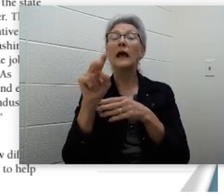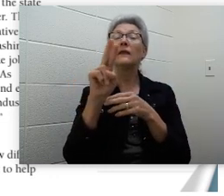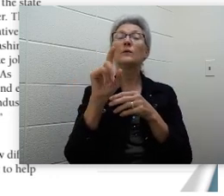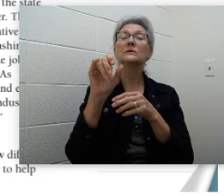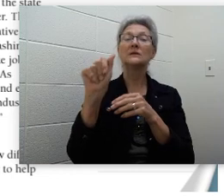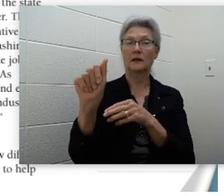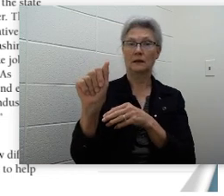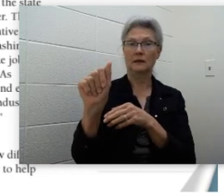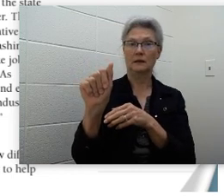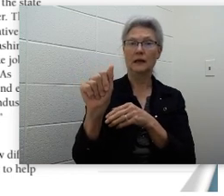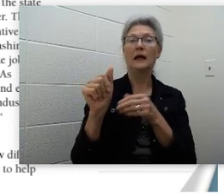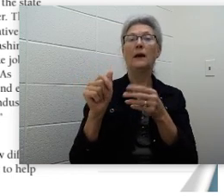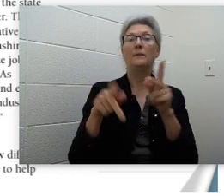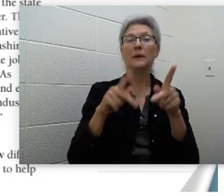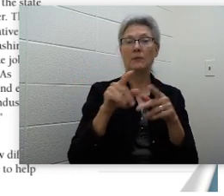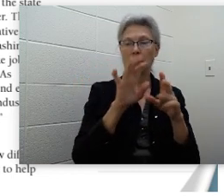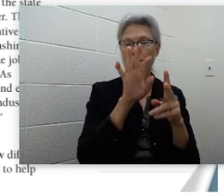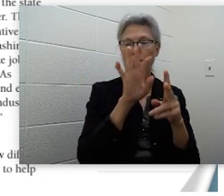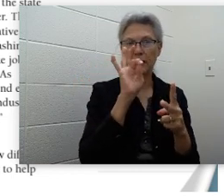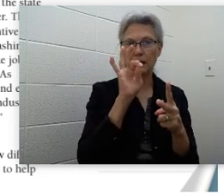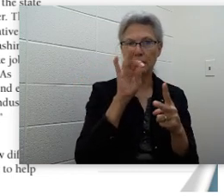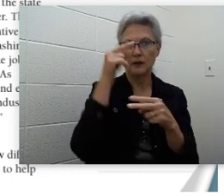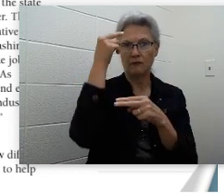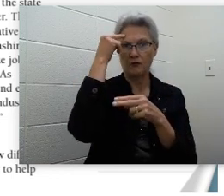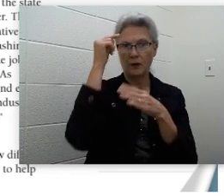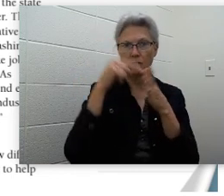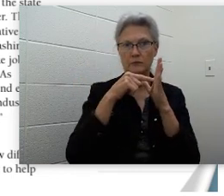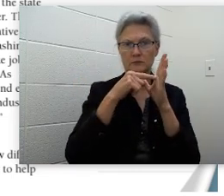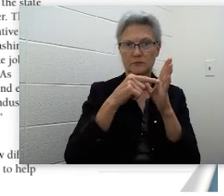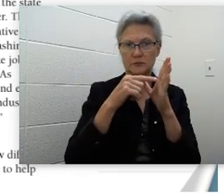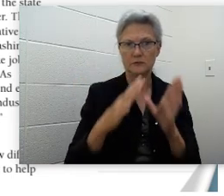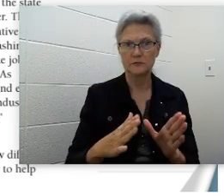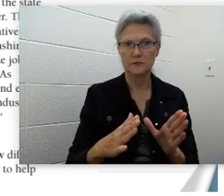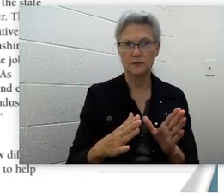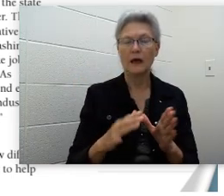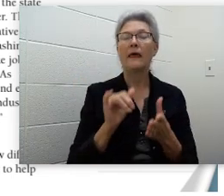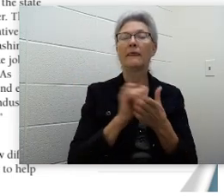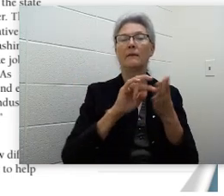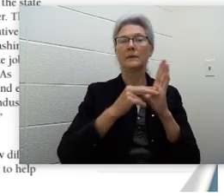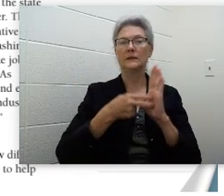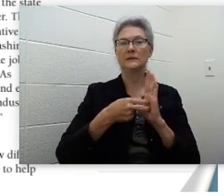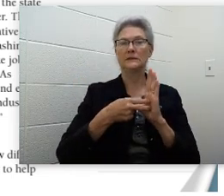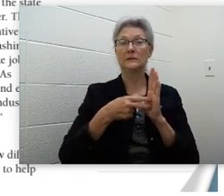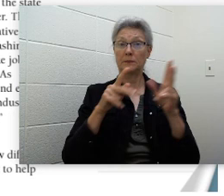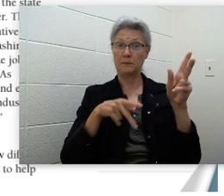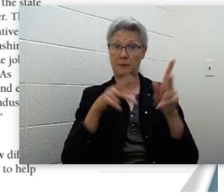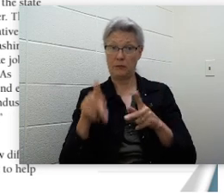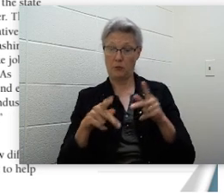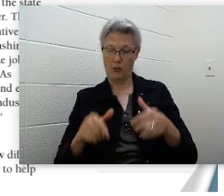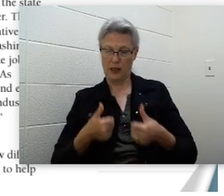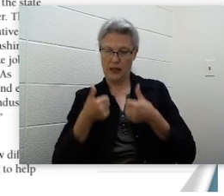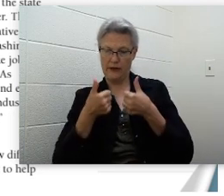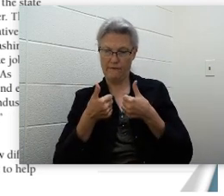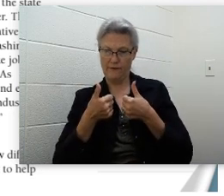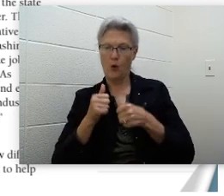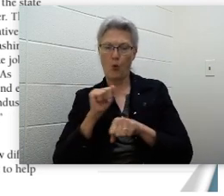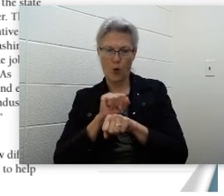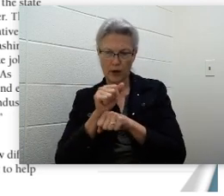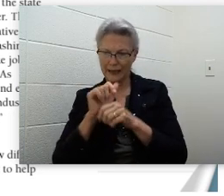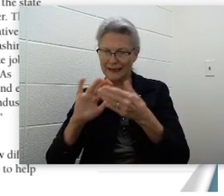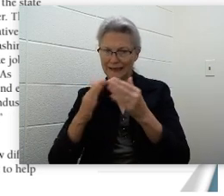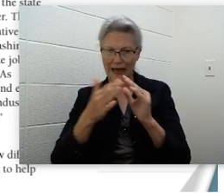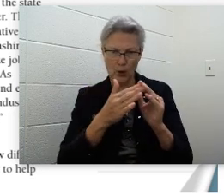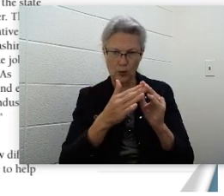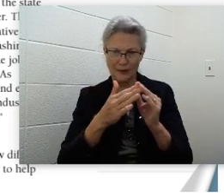United States, citizens elect their government representatives. That means the people who live and work in a town,